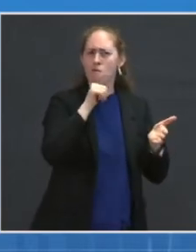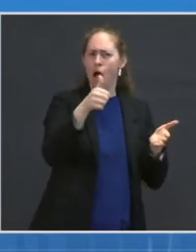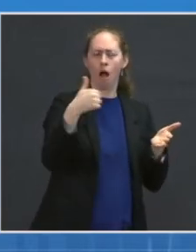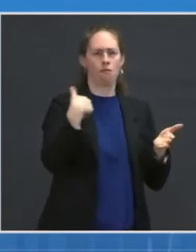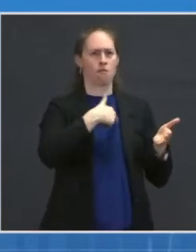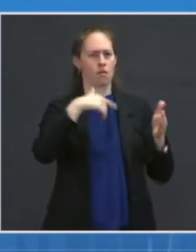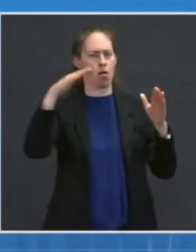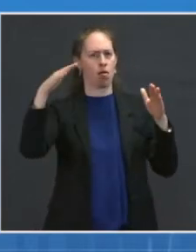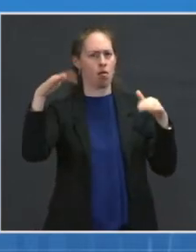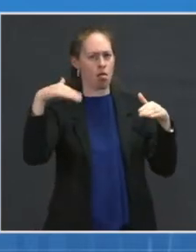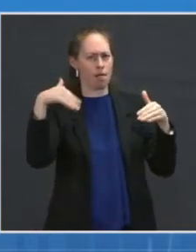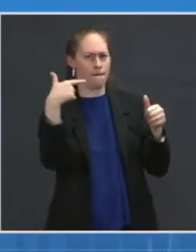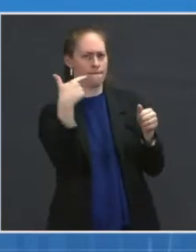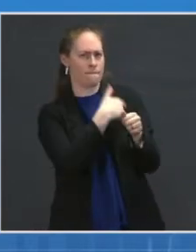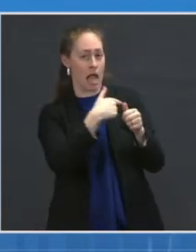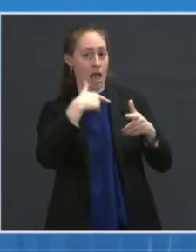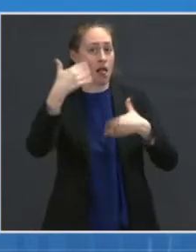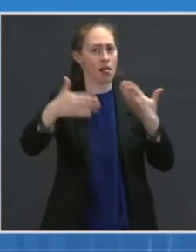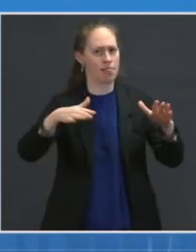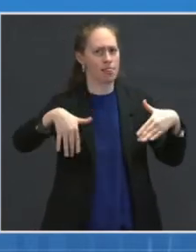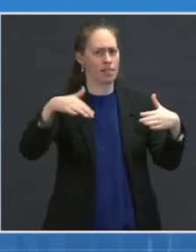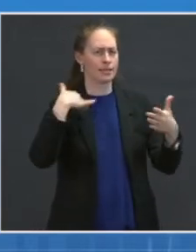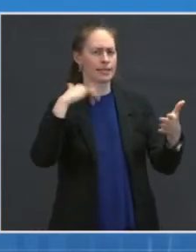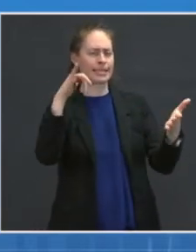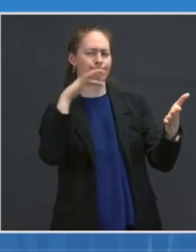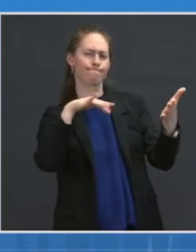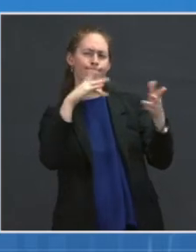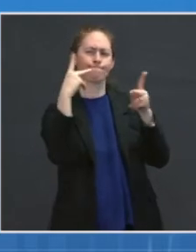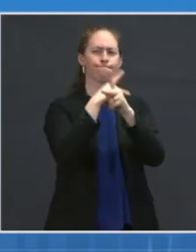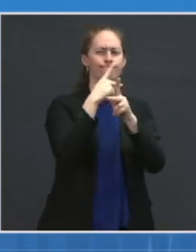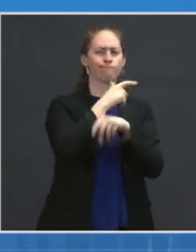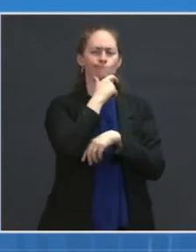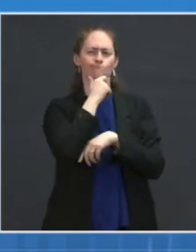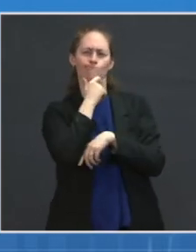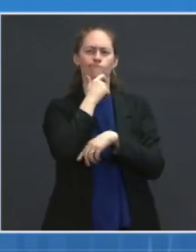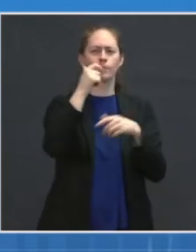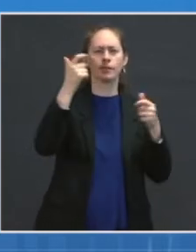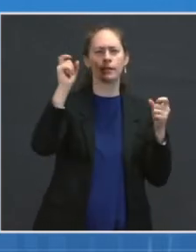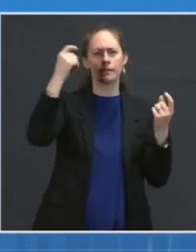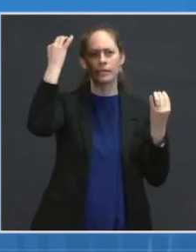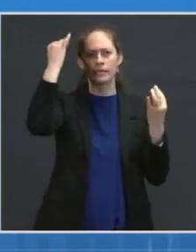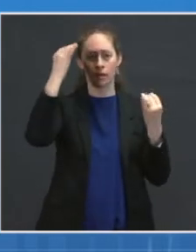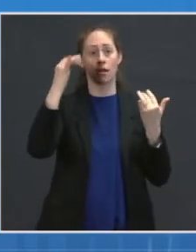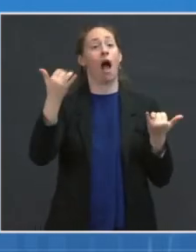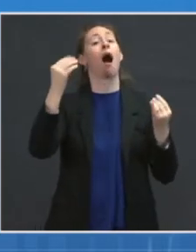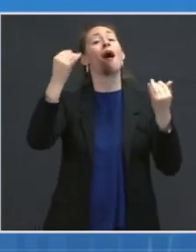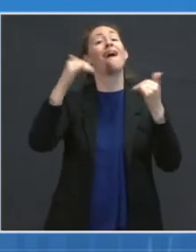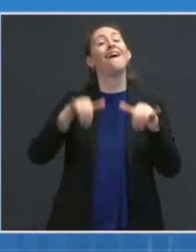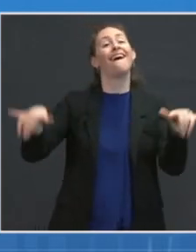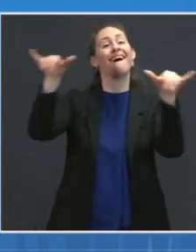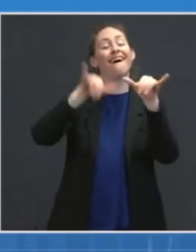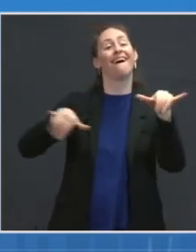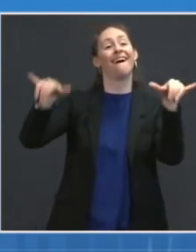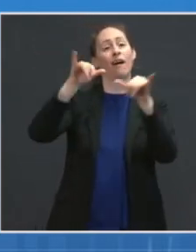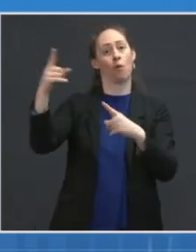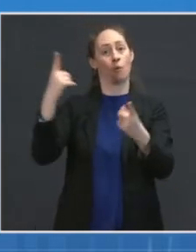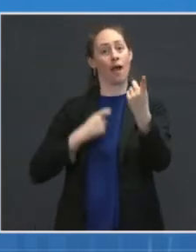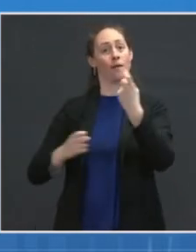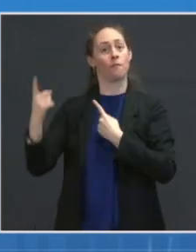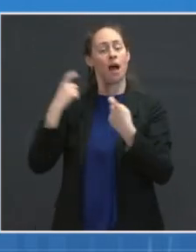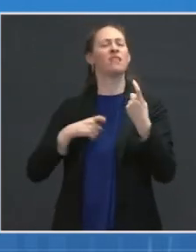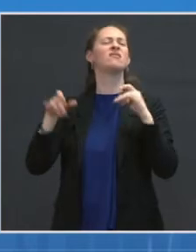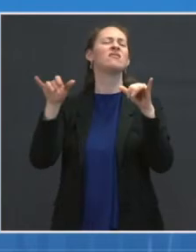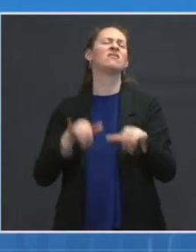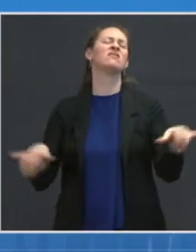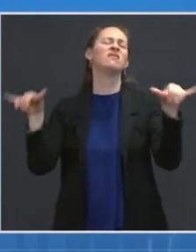now very briefly address a question that is a very relevant question that we are now more commonly being asked. If you